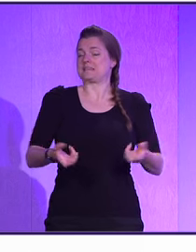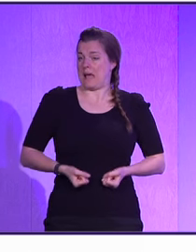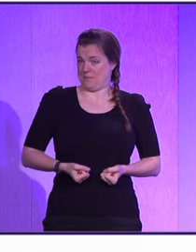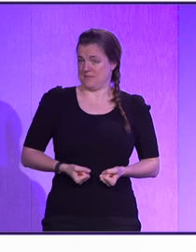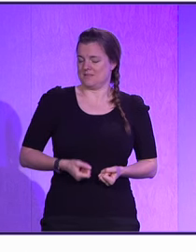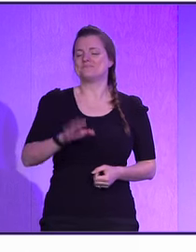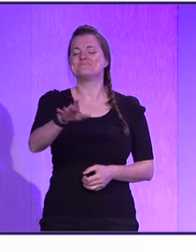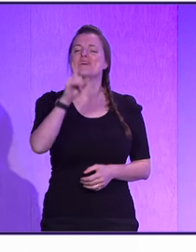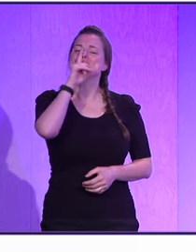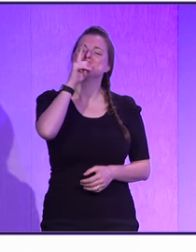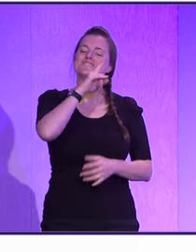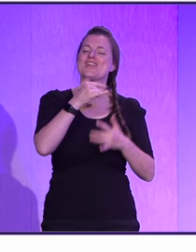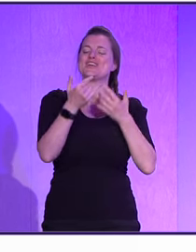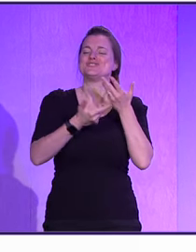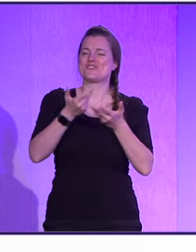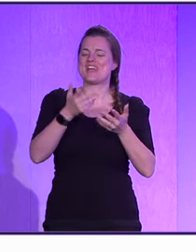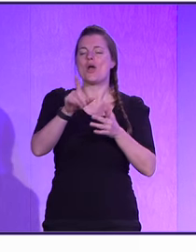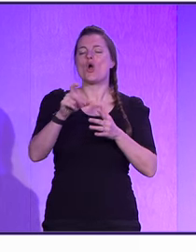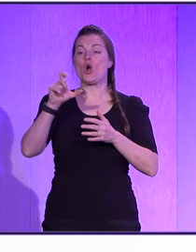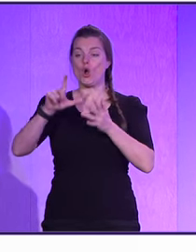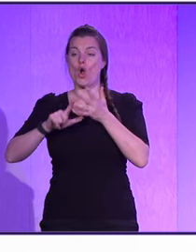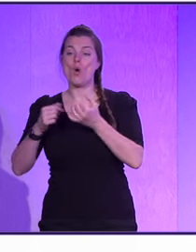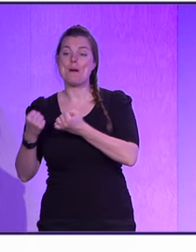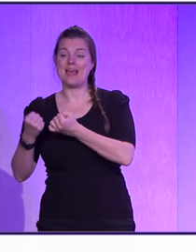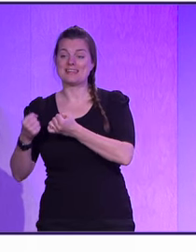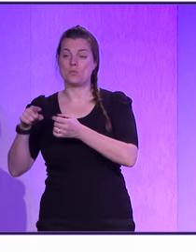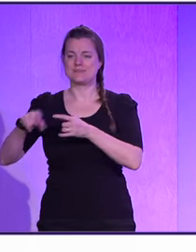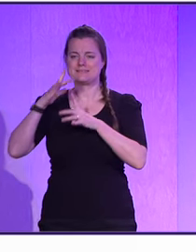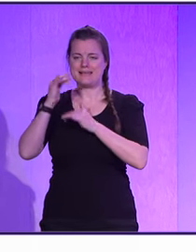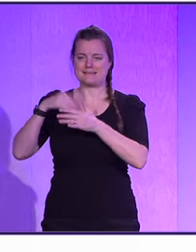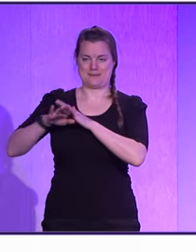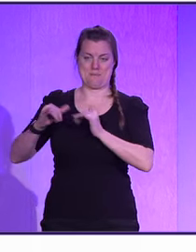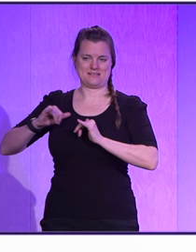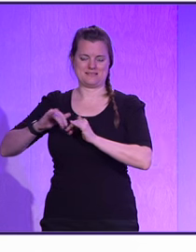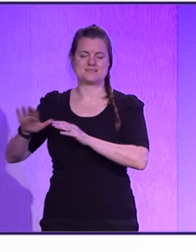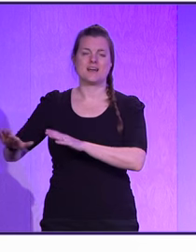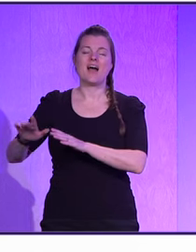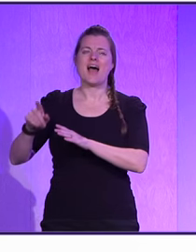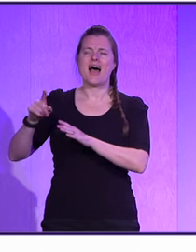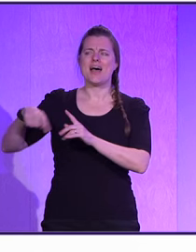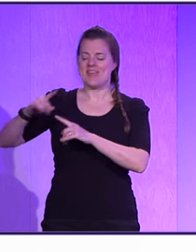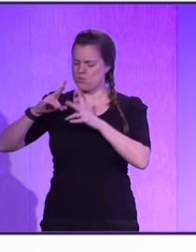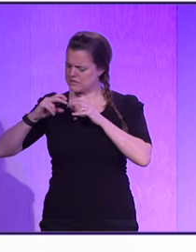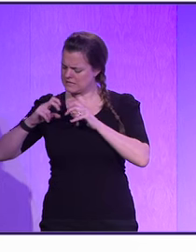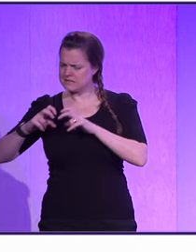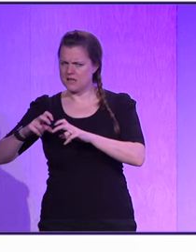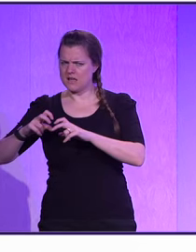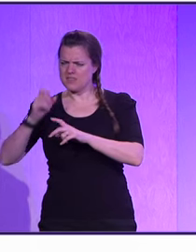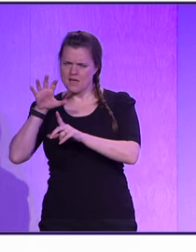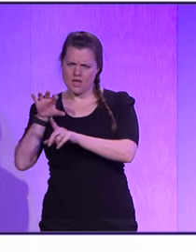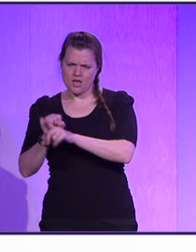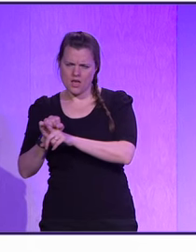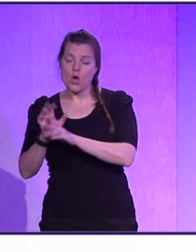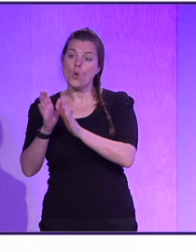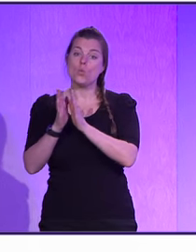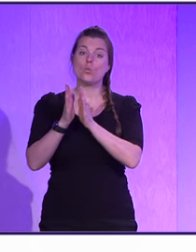There's a funny story about GitHub Copilot being tested in an enterprise, and they noticed that that in